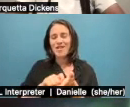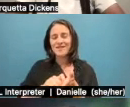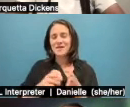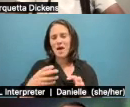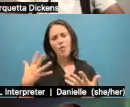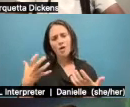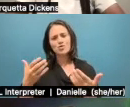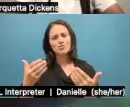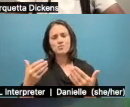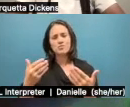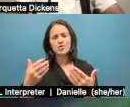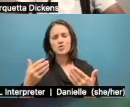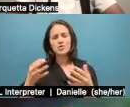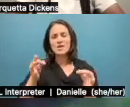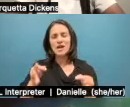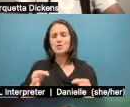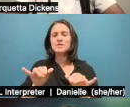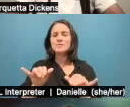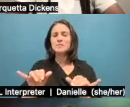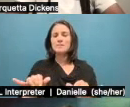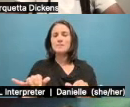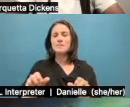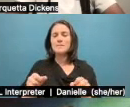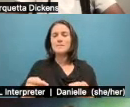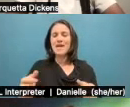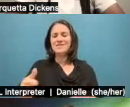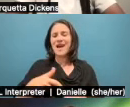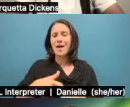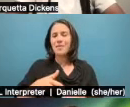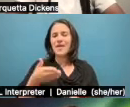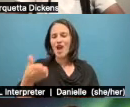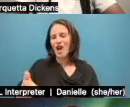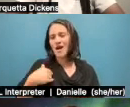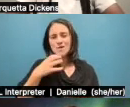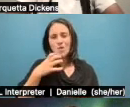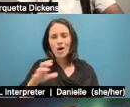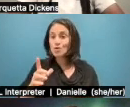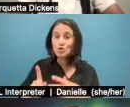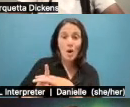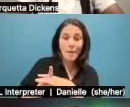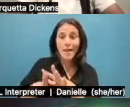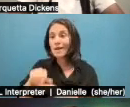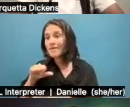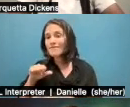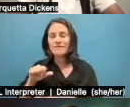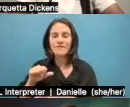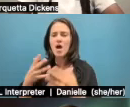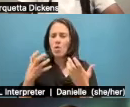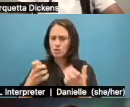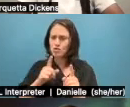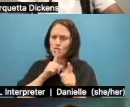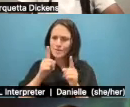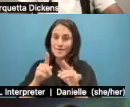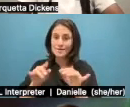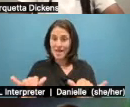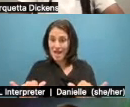counter, is sort of a way to counter the traditional approach of, like, sort of flying by night and parachuting in and not actually developing long-term